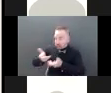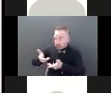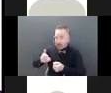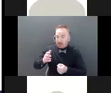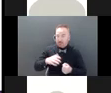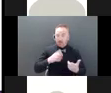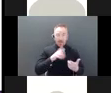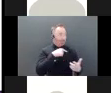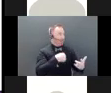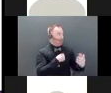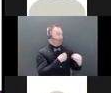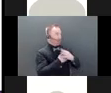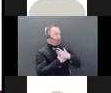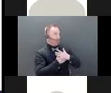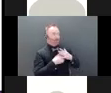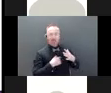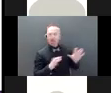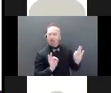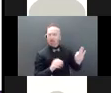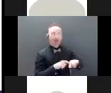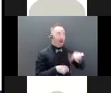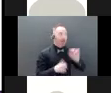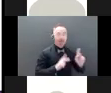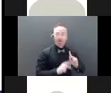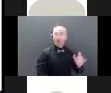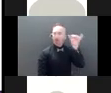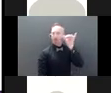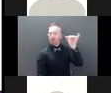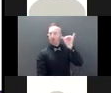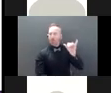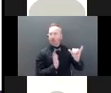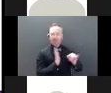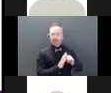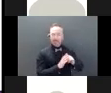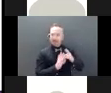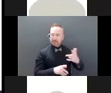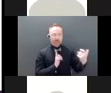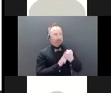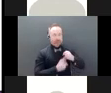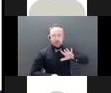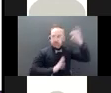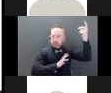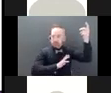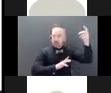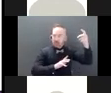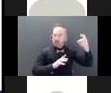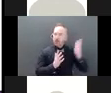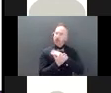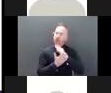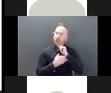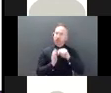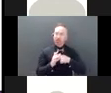where it may affect another person. So it's very individualistic. And I think we need to pay attention to how, when we do see somebody,